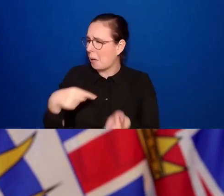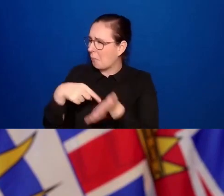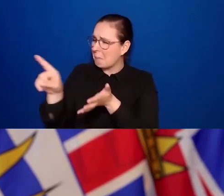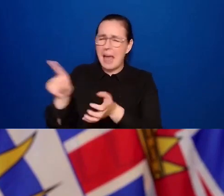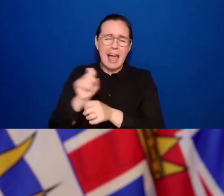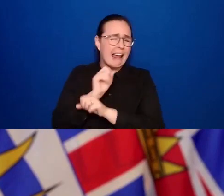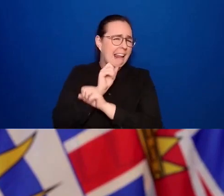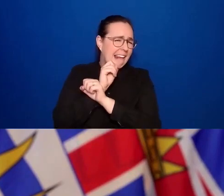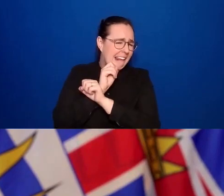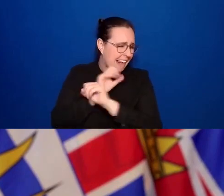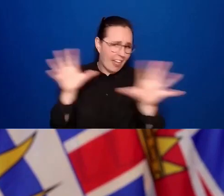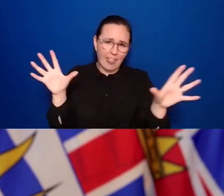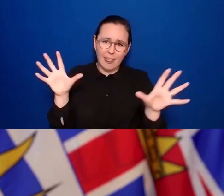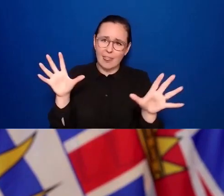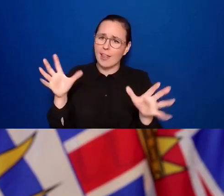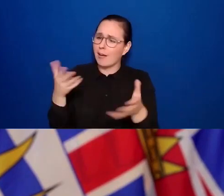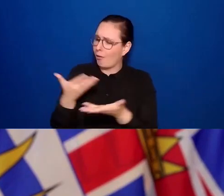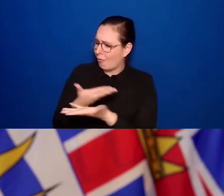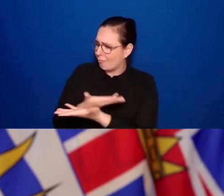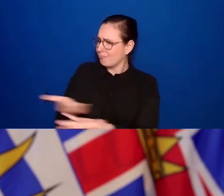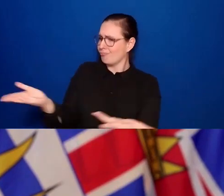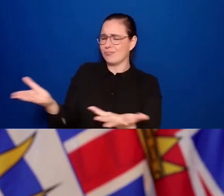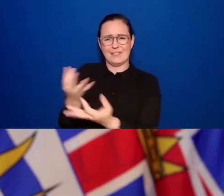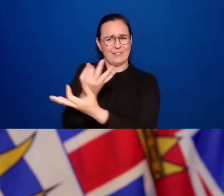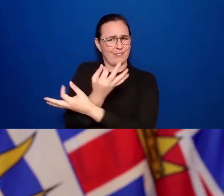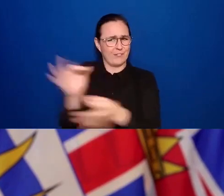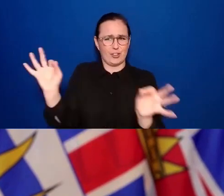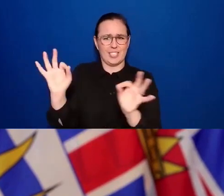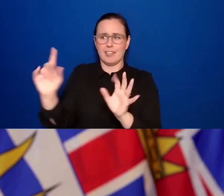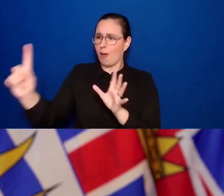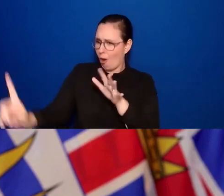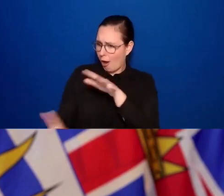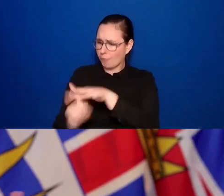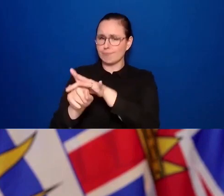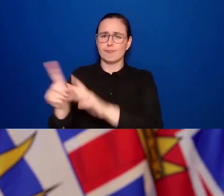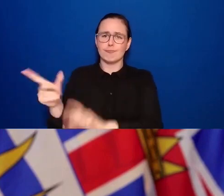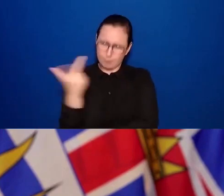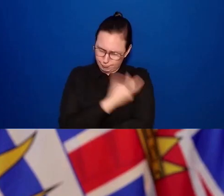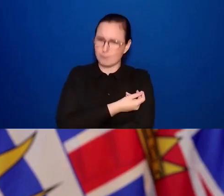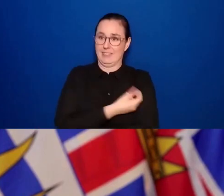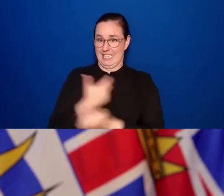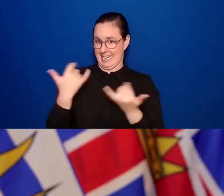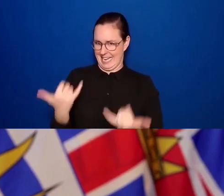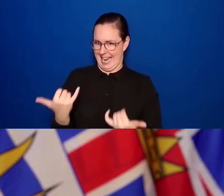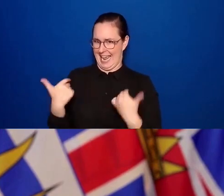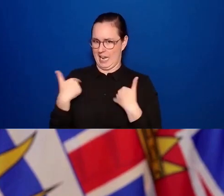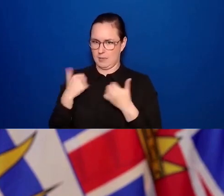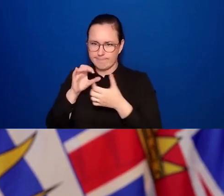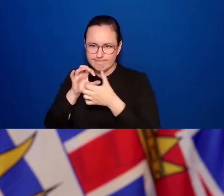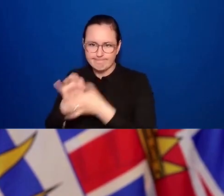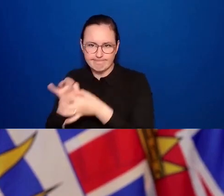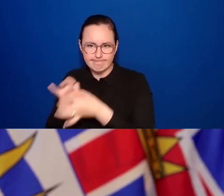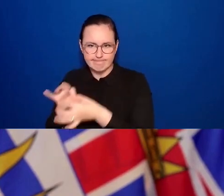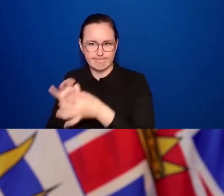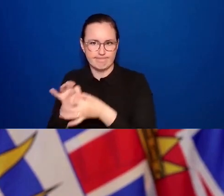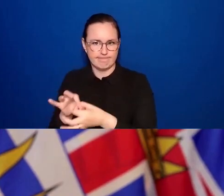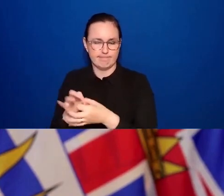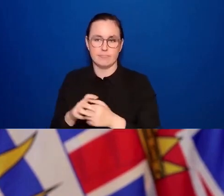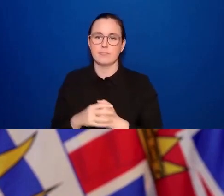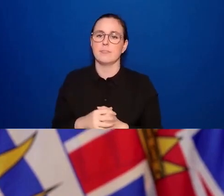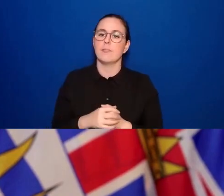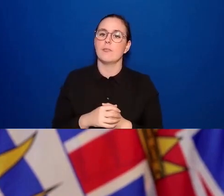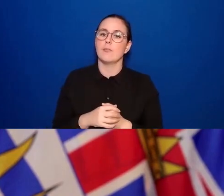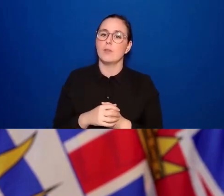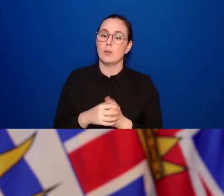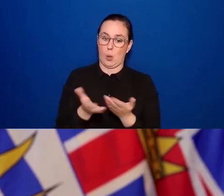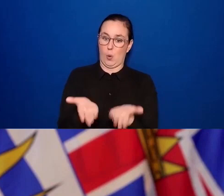a free vaccine where you are when you need it. So those are all parts that we needed to have in play as we moved into the fall. But